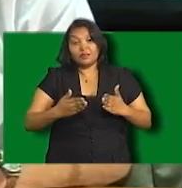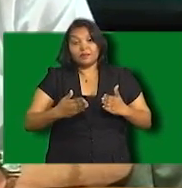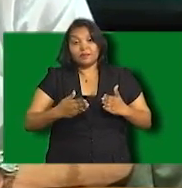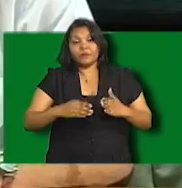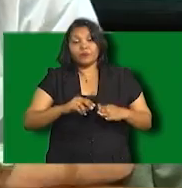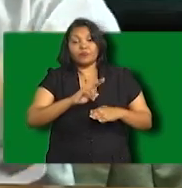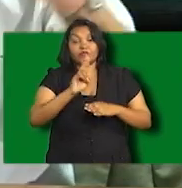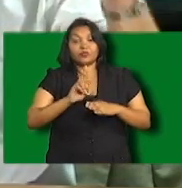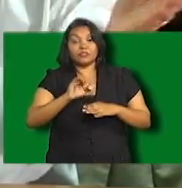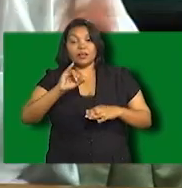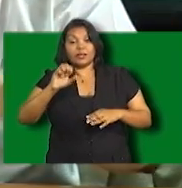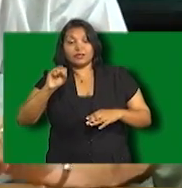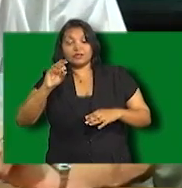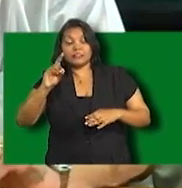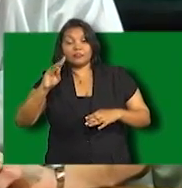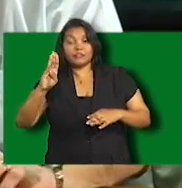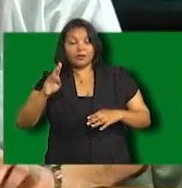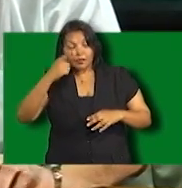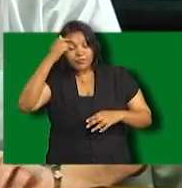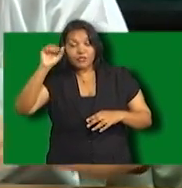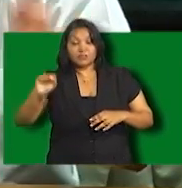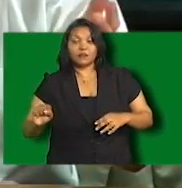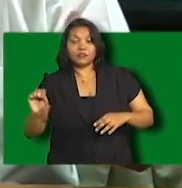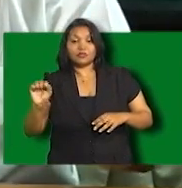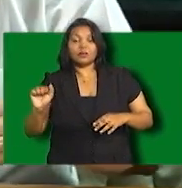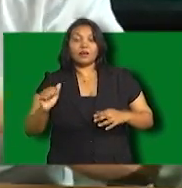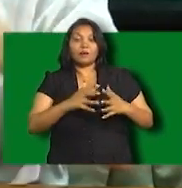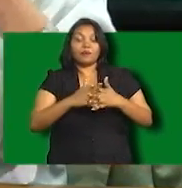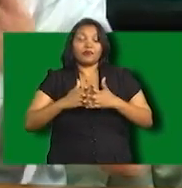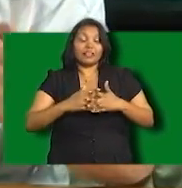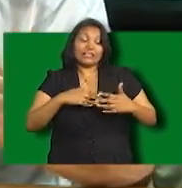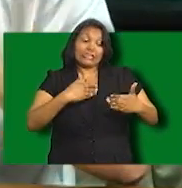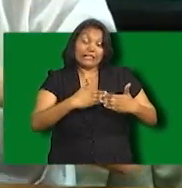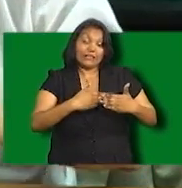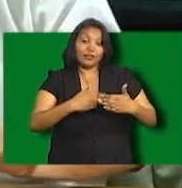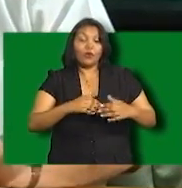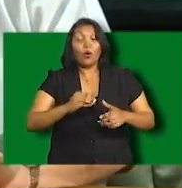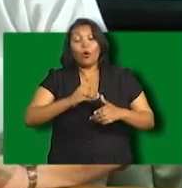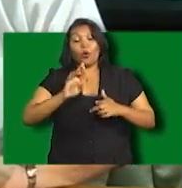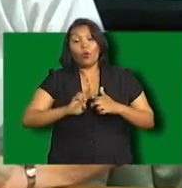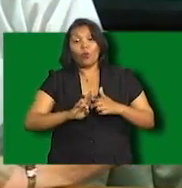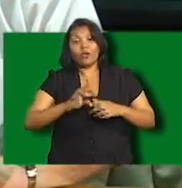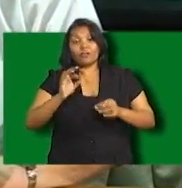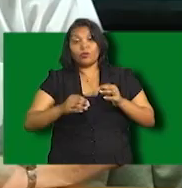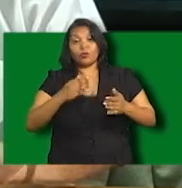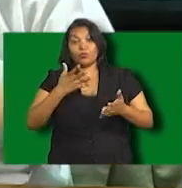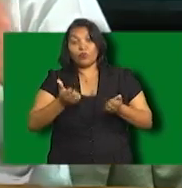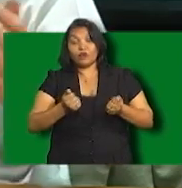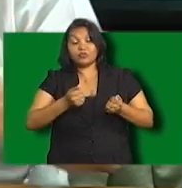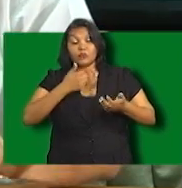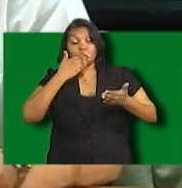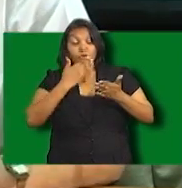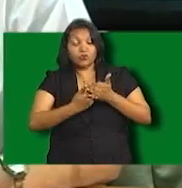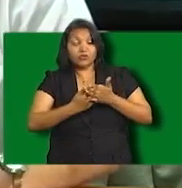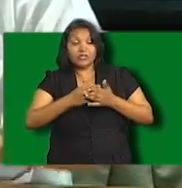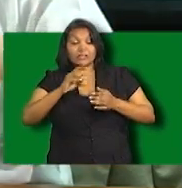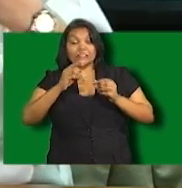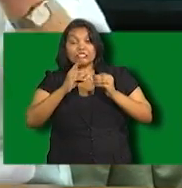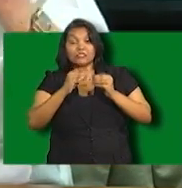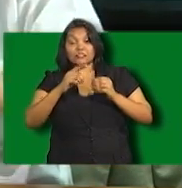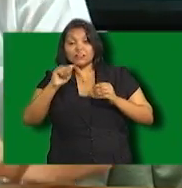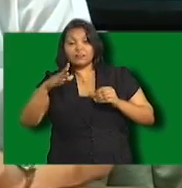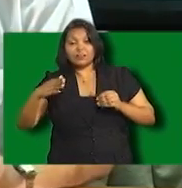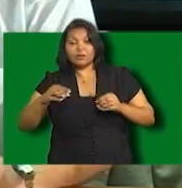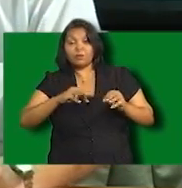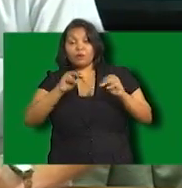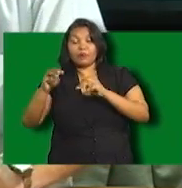you do ISDB? Because South America is all ISDB, which flavour do you want? On the other hand, if you want maximum payload, go DVB-T2, particularly if you want to